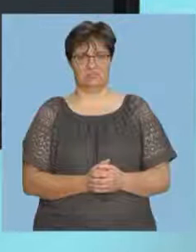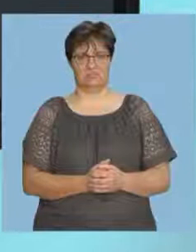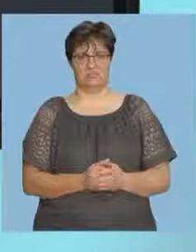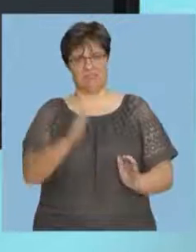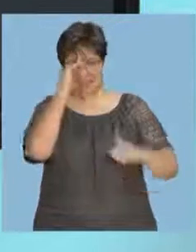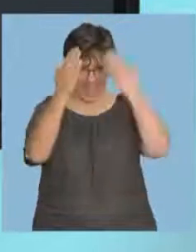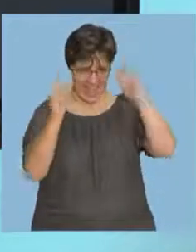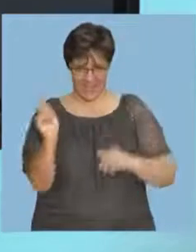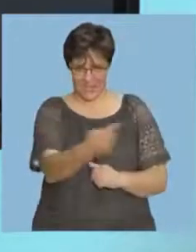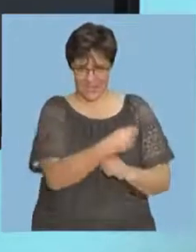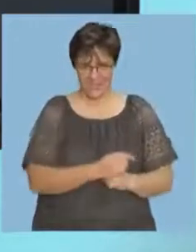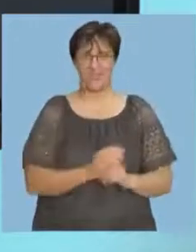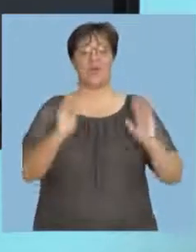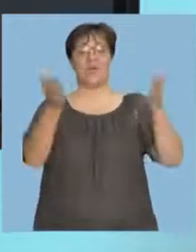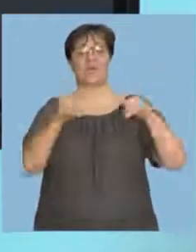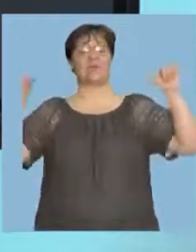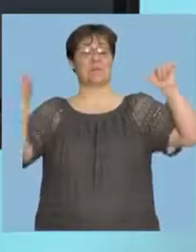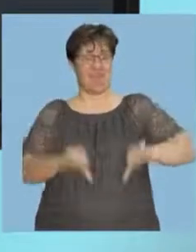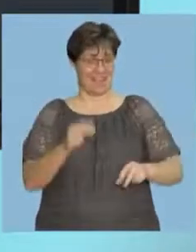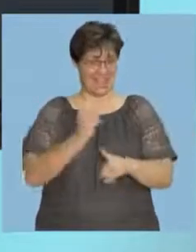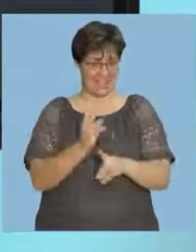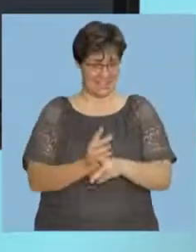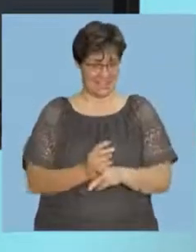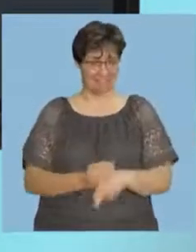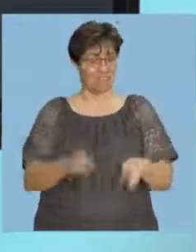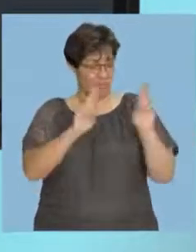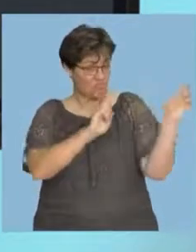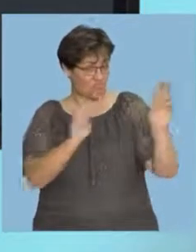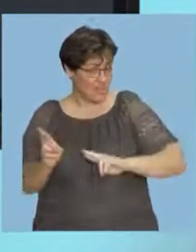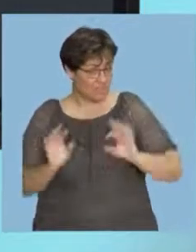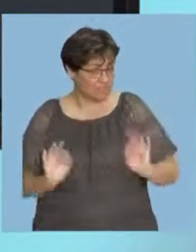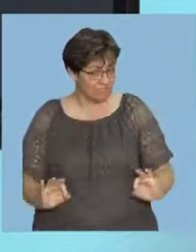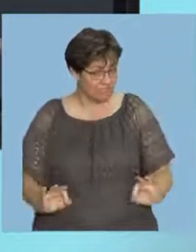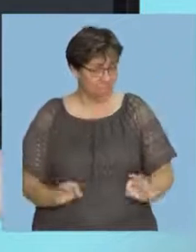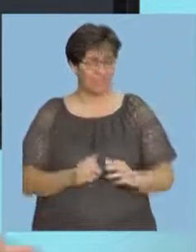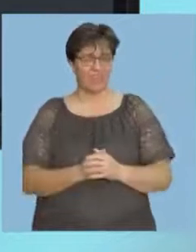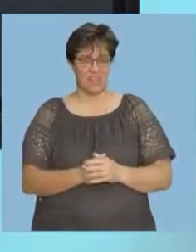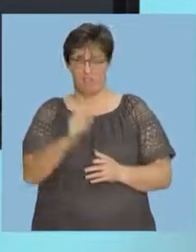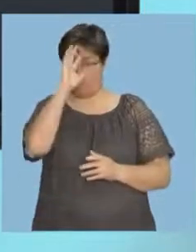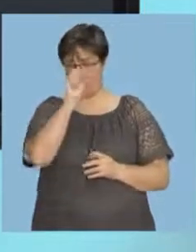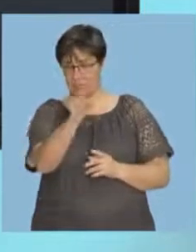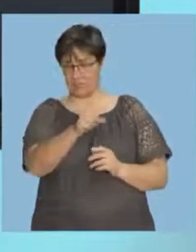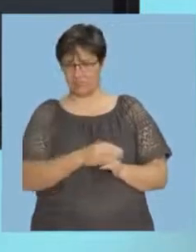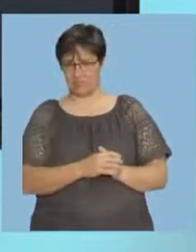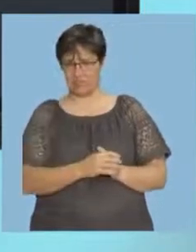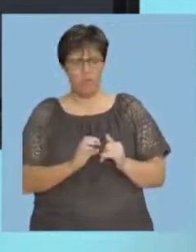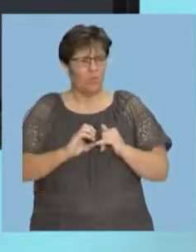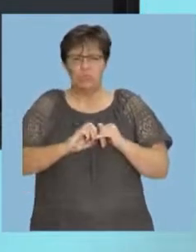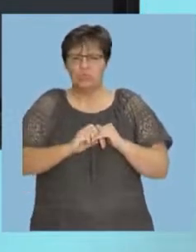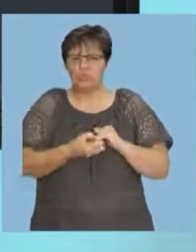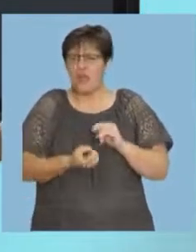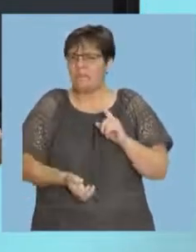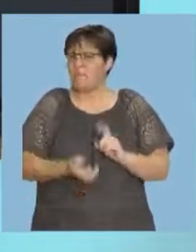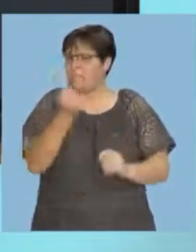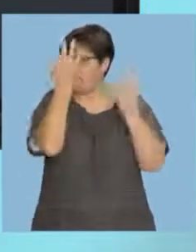Hello out there. Welcome back once again. Hope you're ready to push with us. Let me remind you, what are we trying to